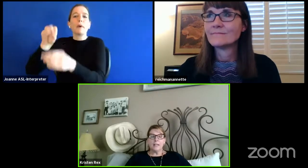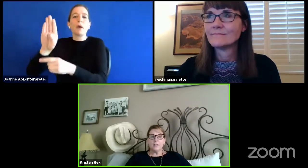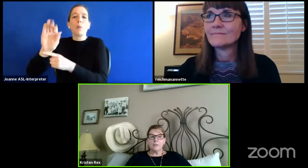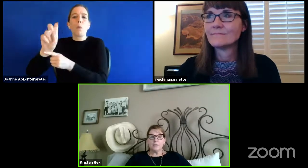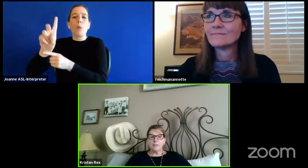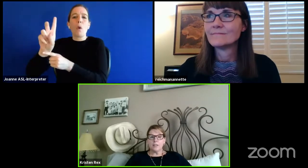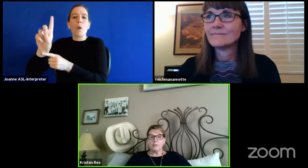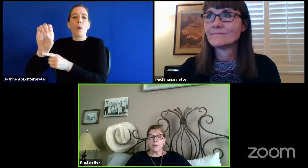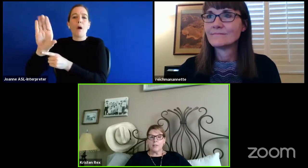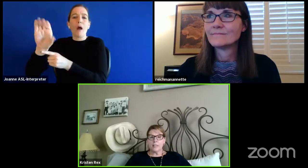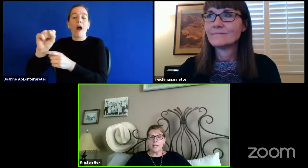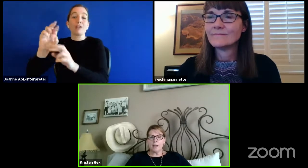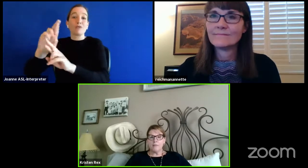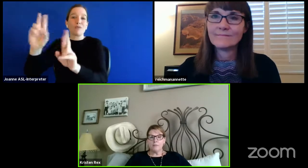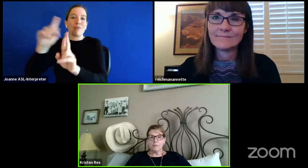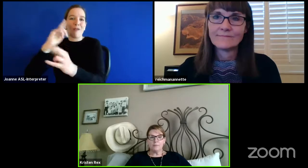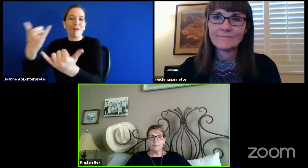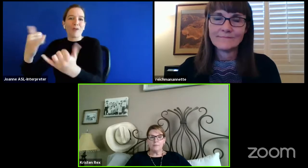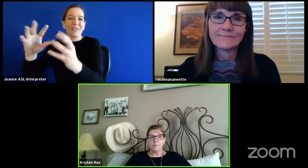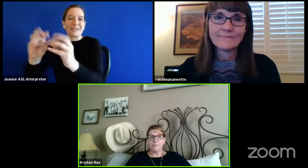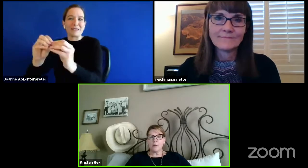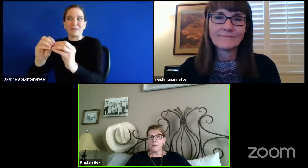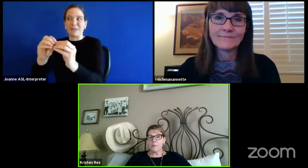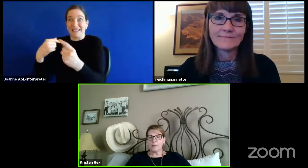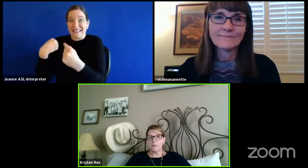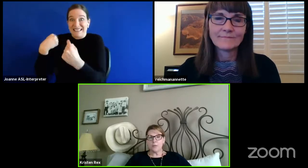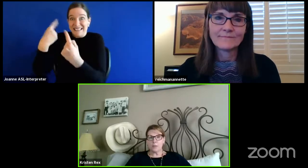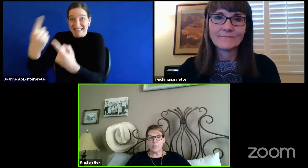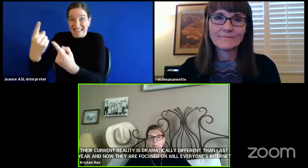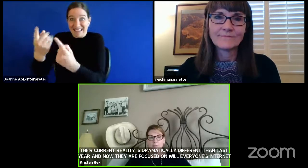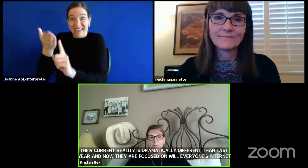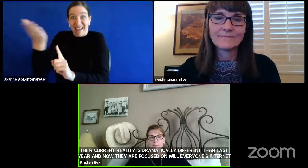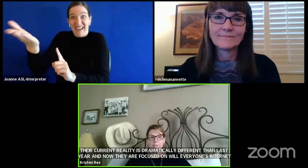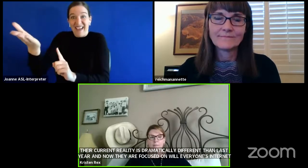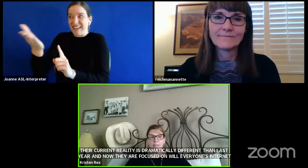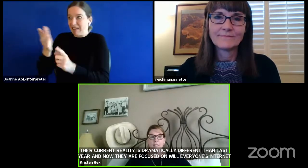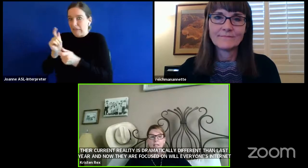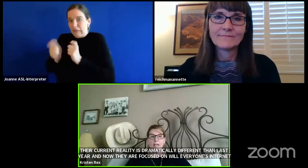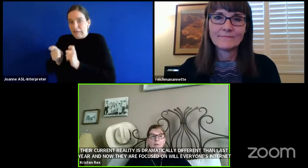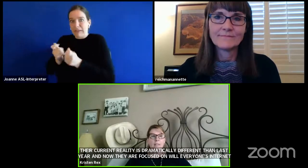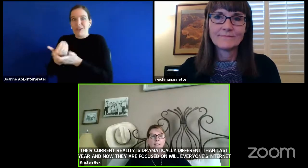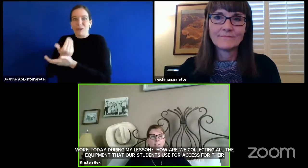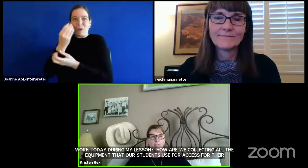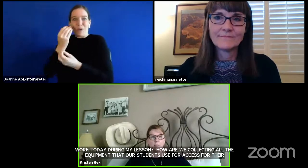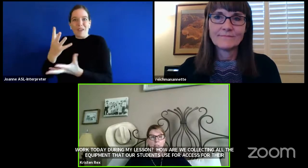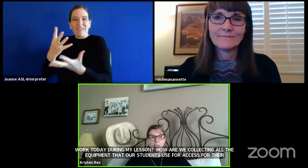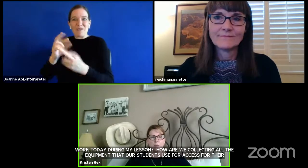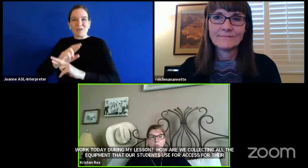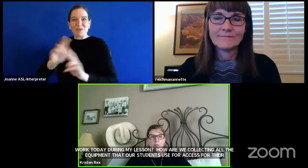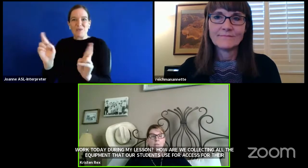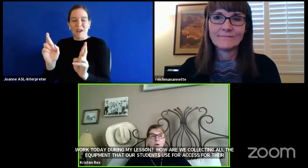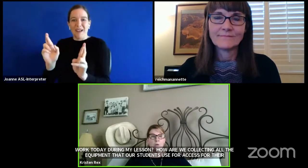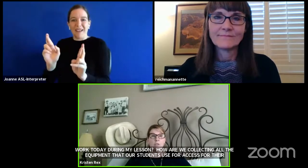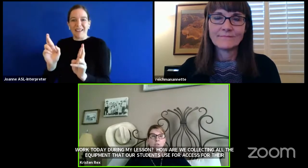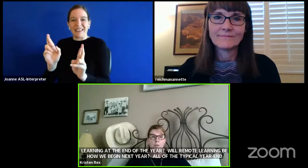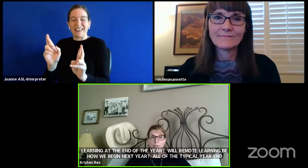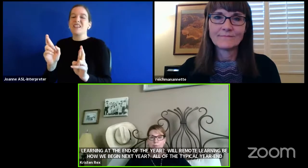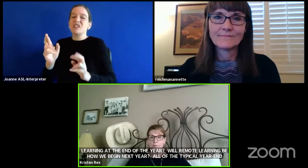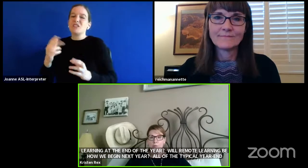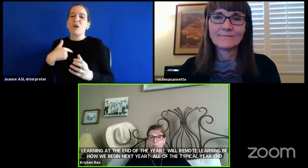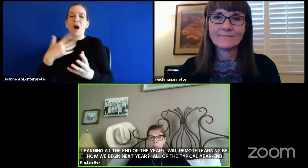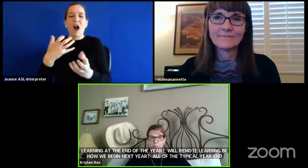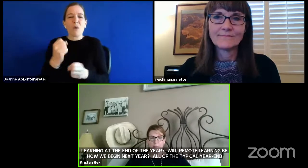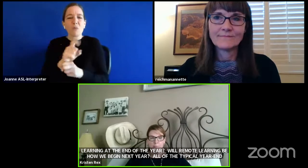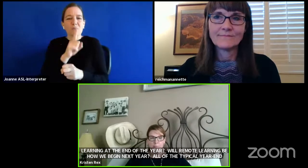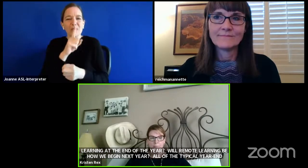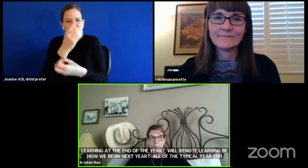And as we have done for our staff throughout the past few weeks, I would like to update you with the most current